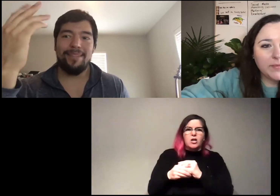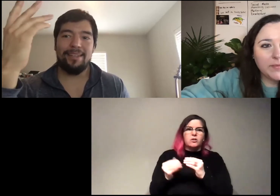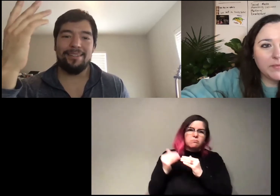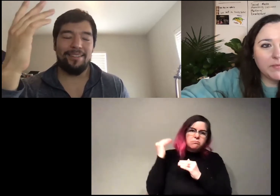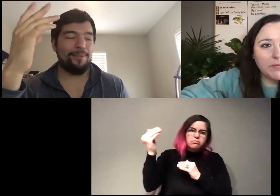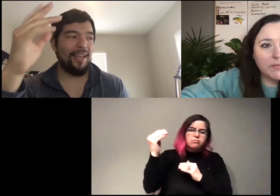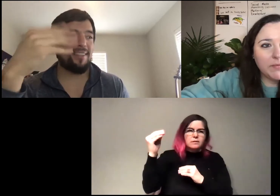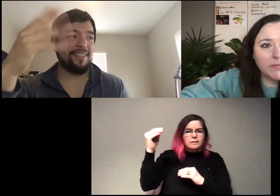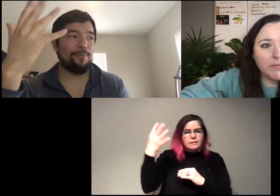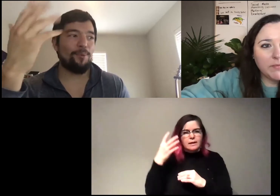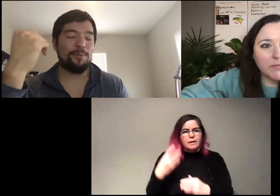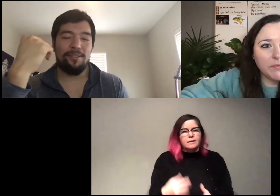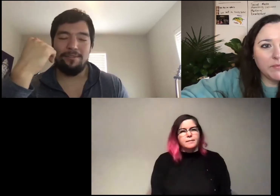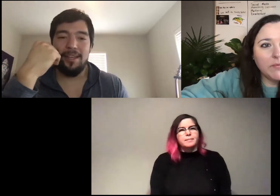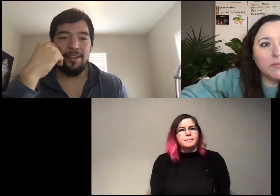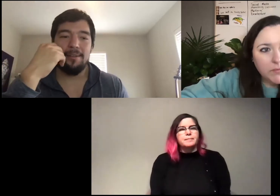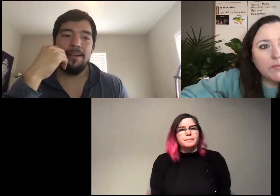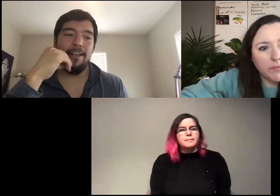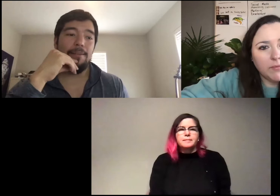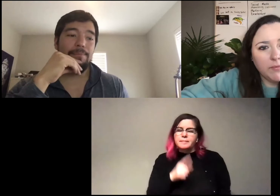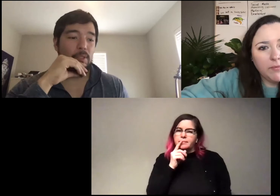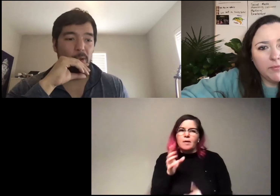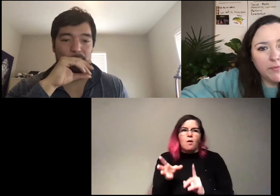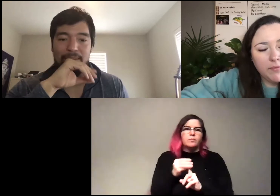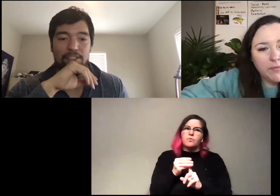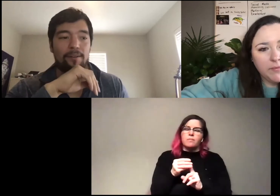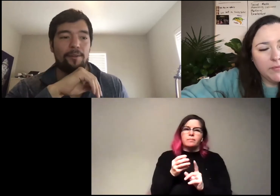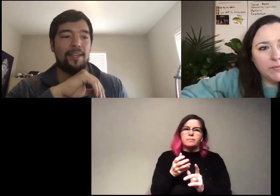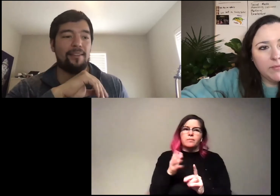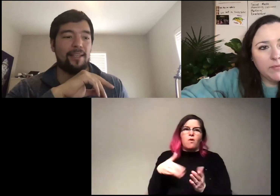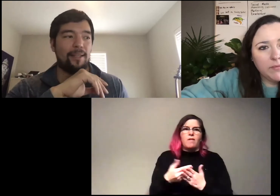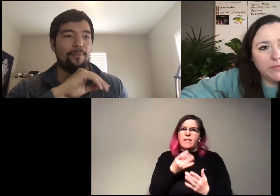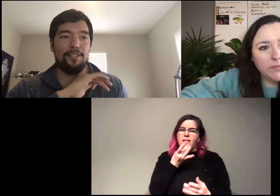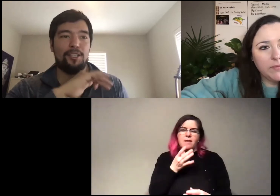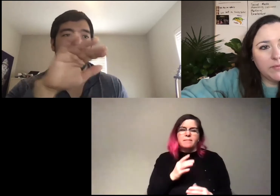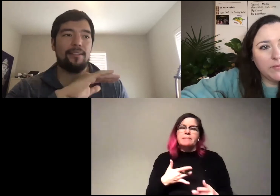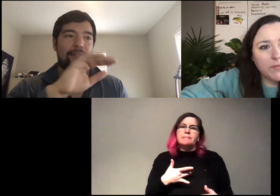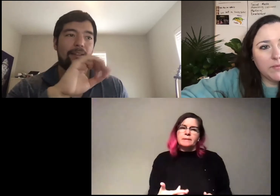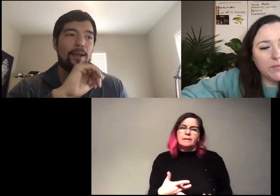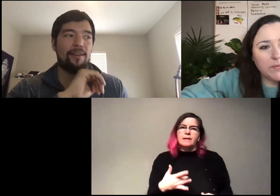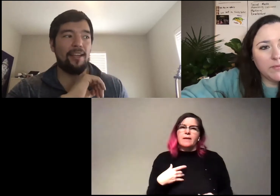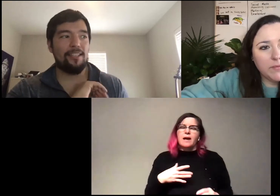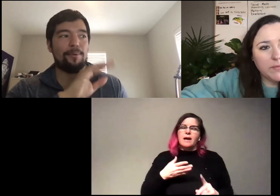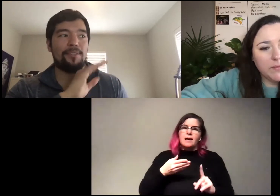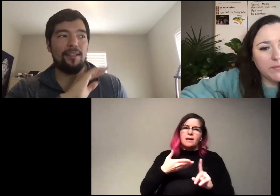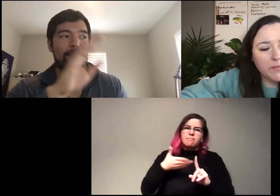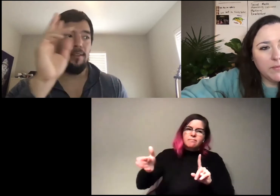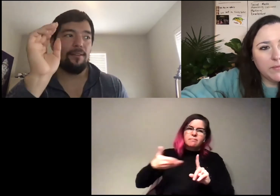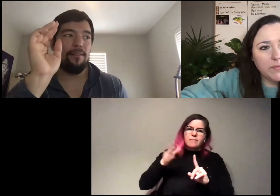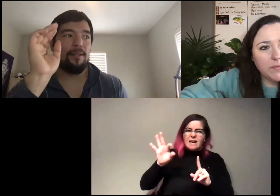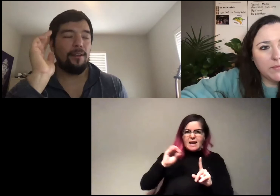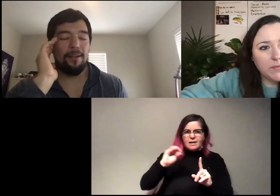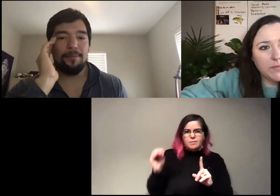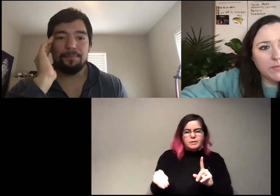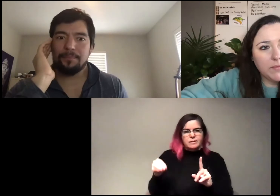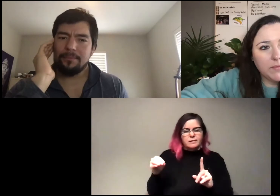uh, you know, the excess absorption of light. Um, so in general, they, they like reject about 90% of the,